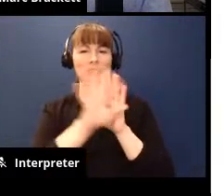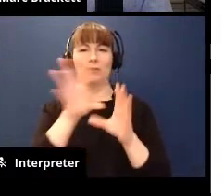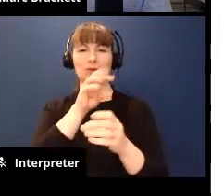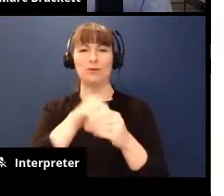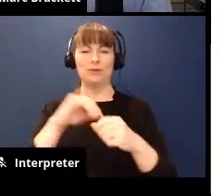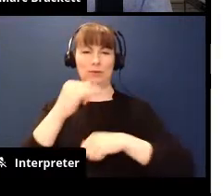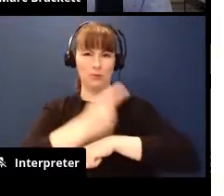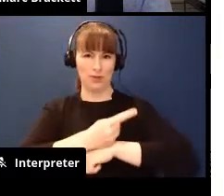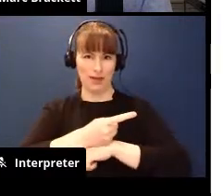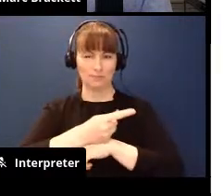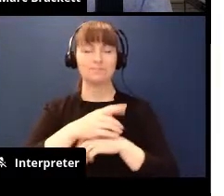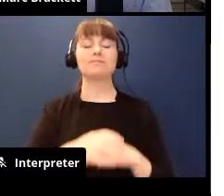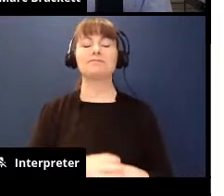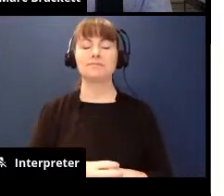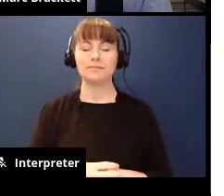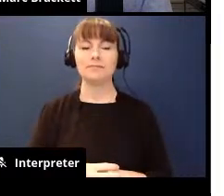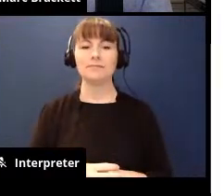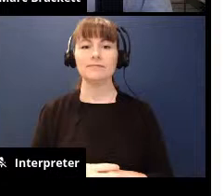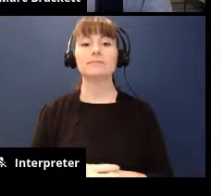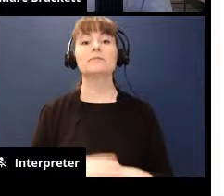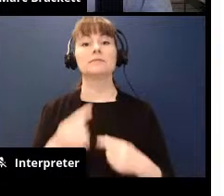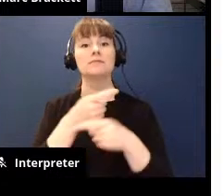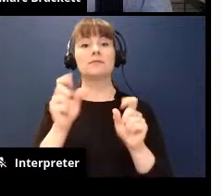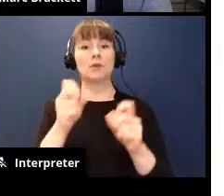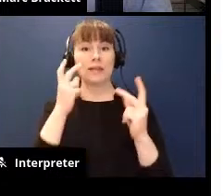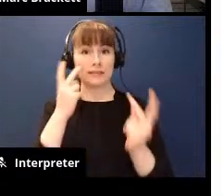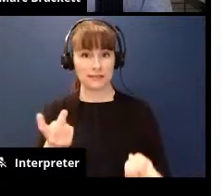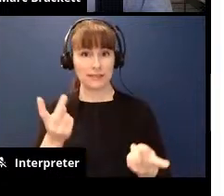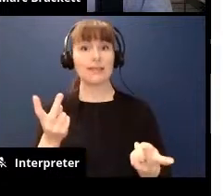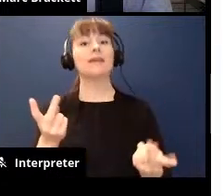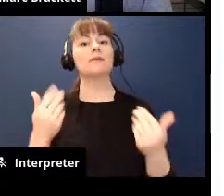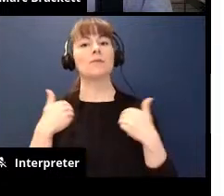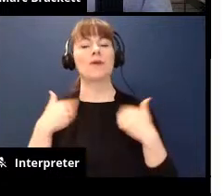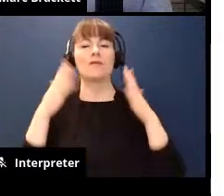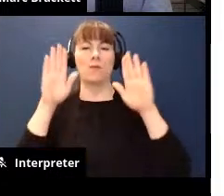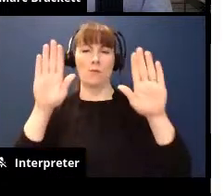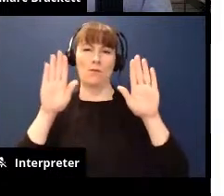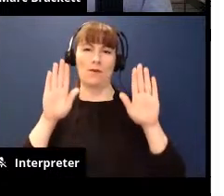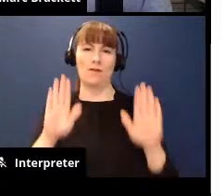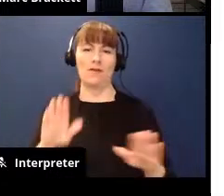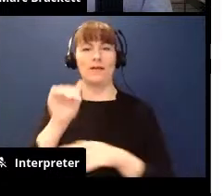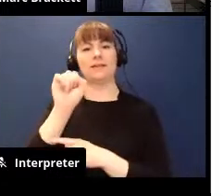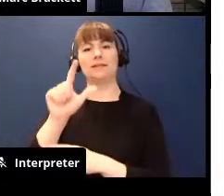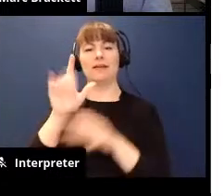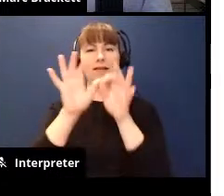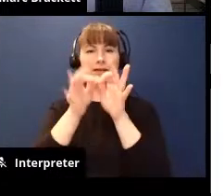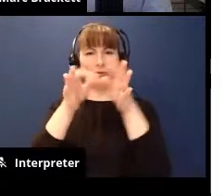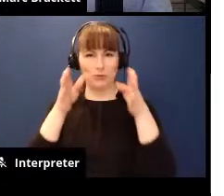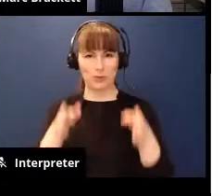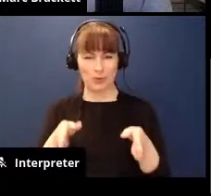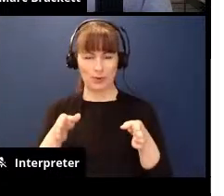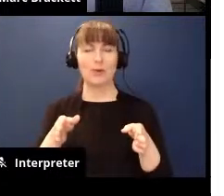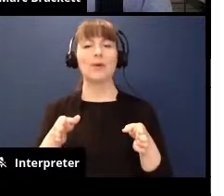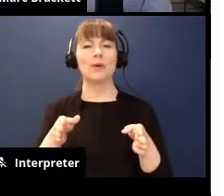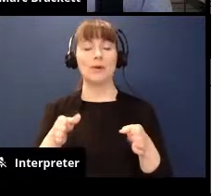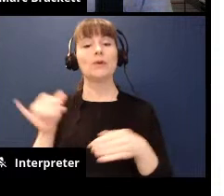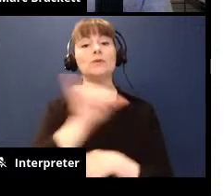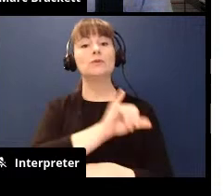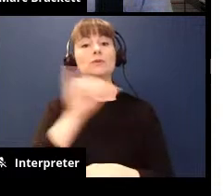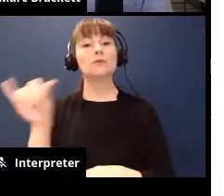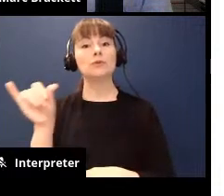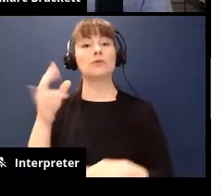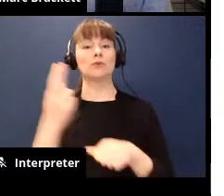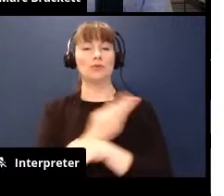today's broadcast as you can see we have a wonderful American Sign Language interpreter and also